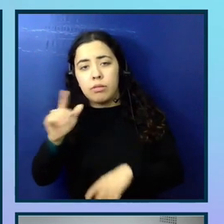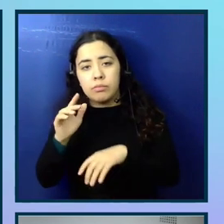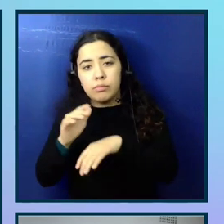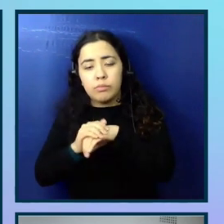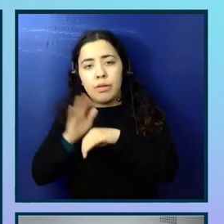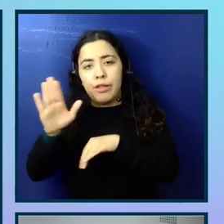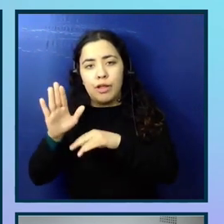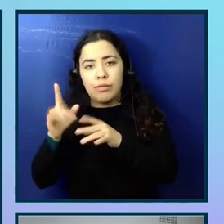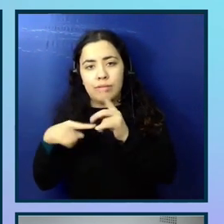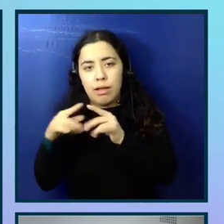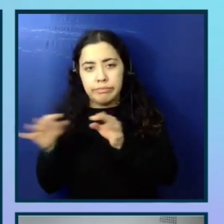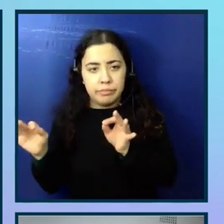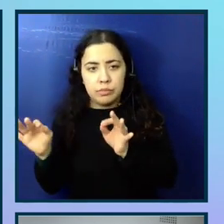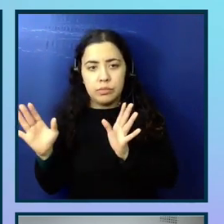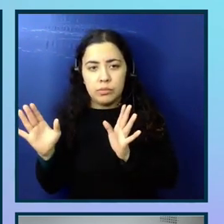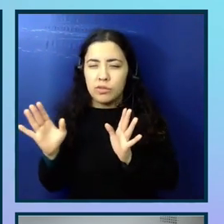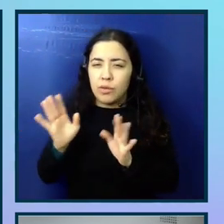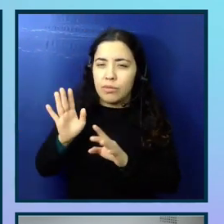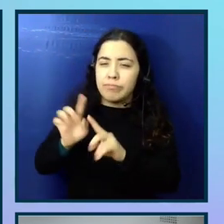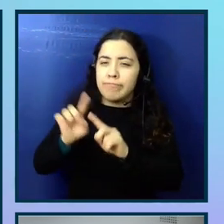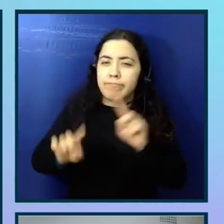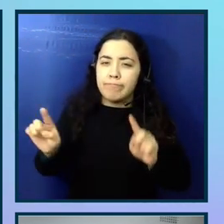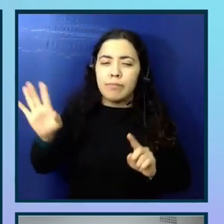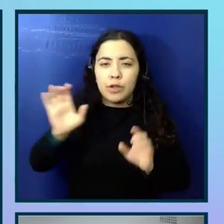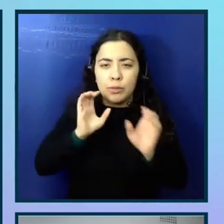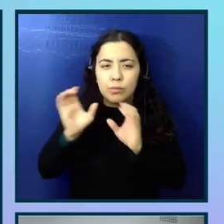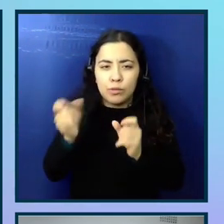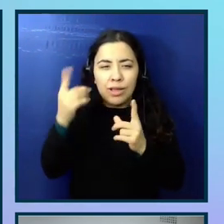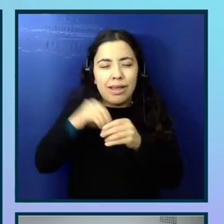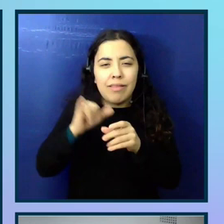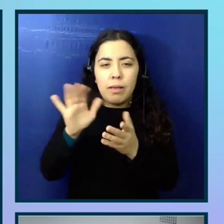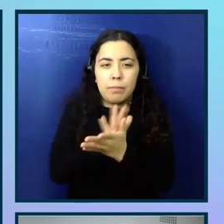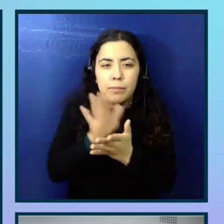start to think about that communication understanding within like paper prototyping.